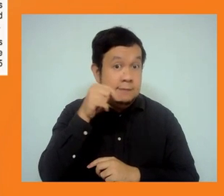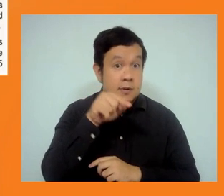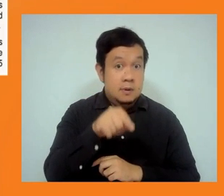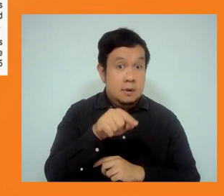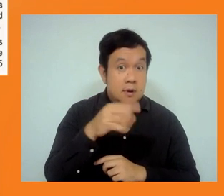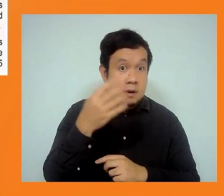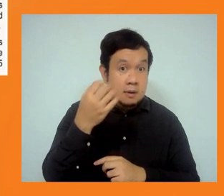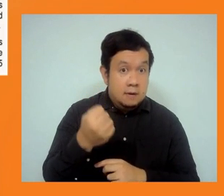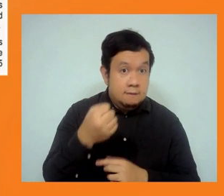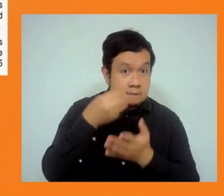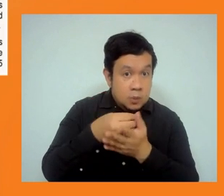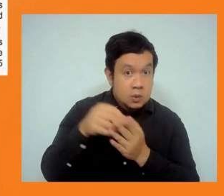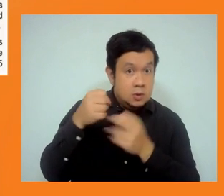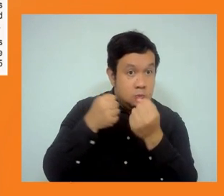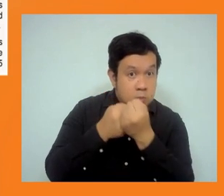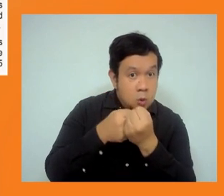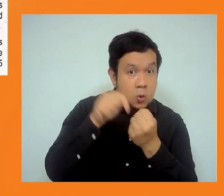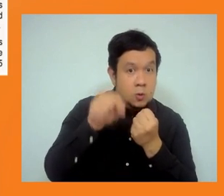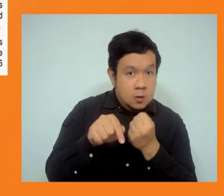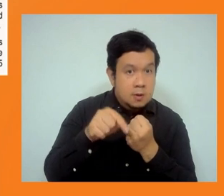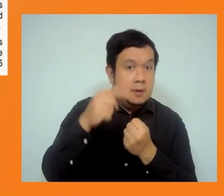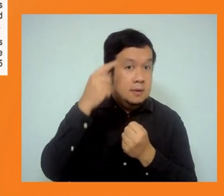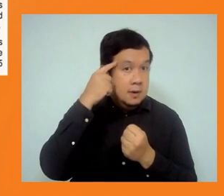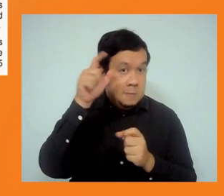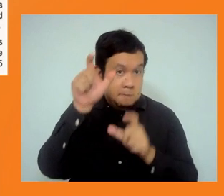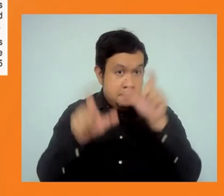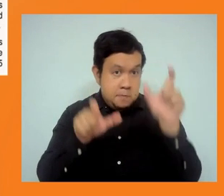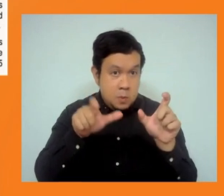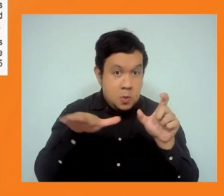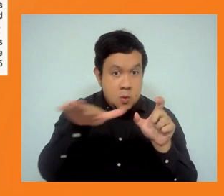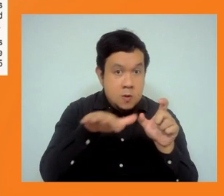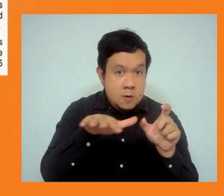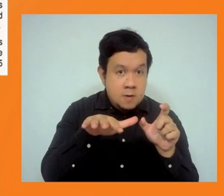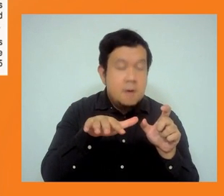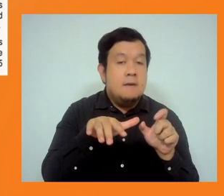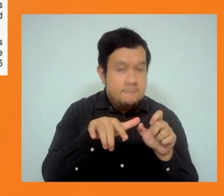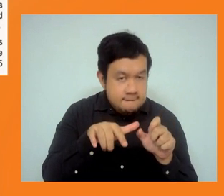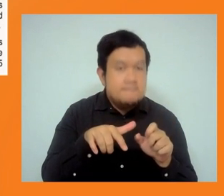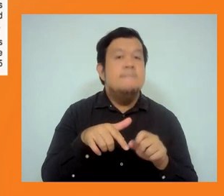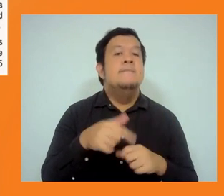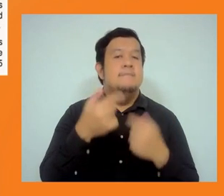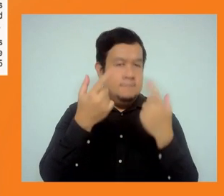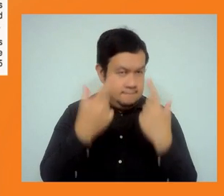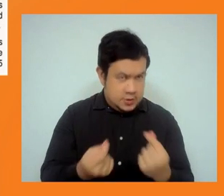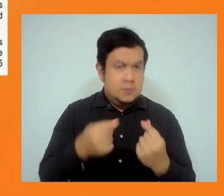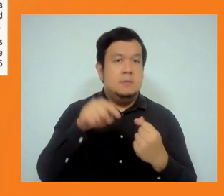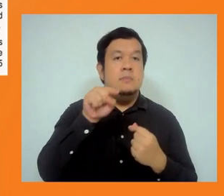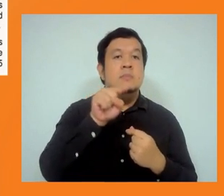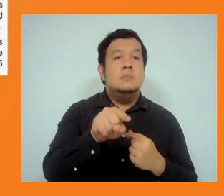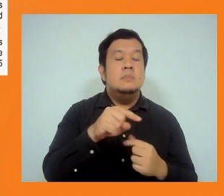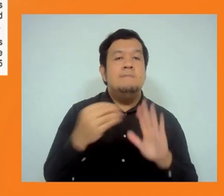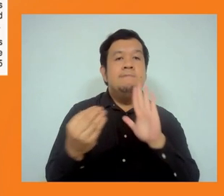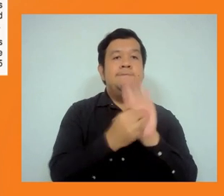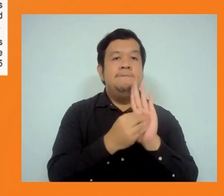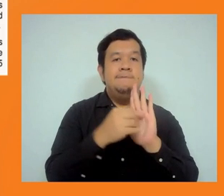a solution for the people, especially in these cases, the implementing agencies also were not very helpful for us.